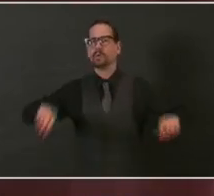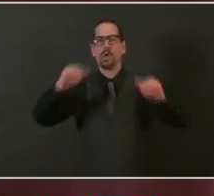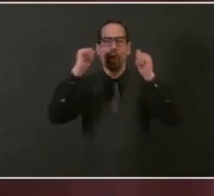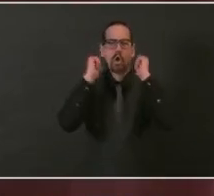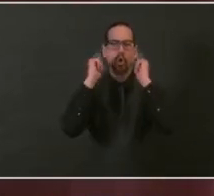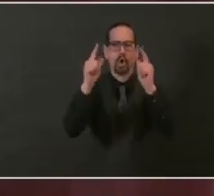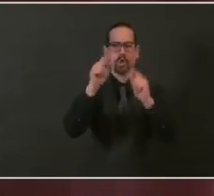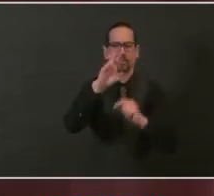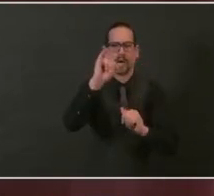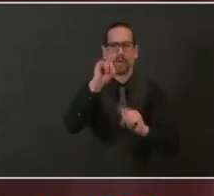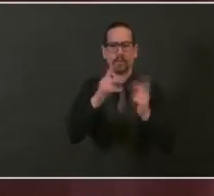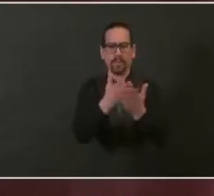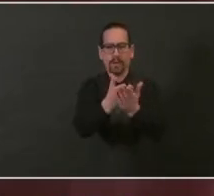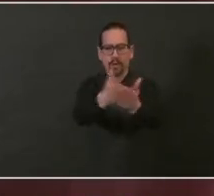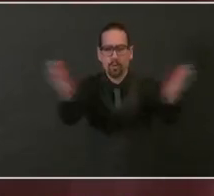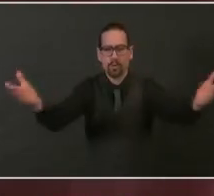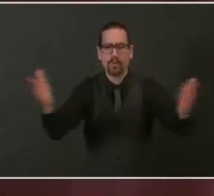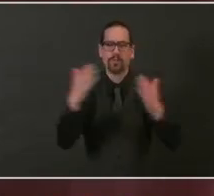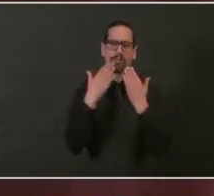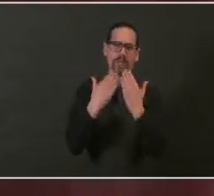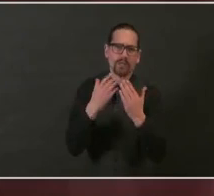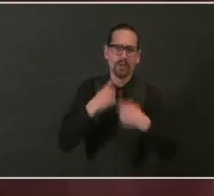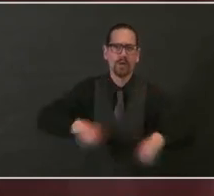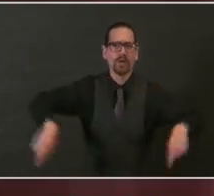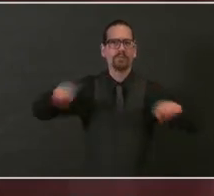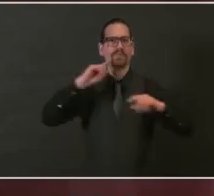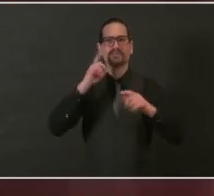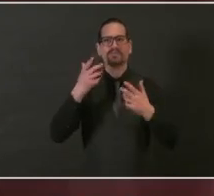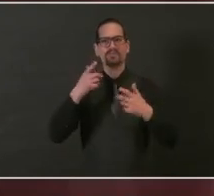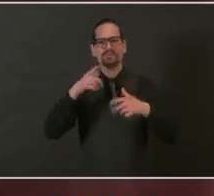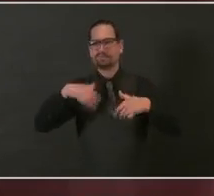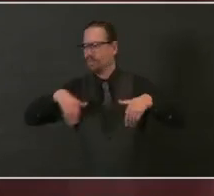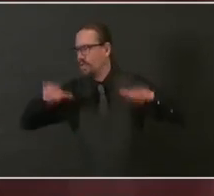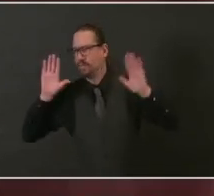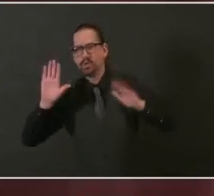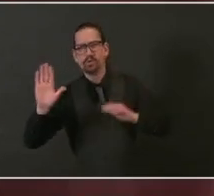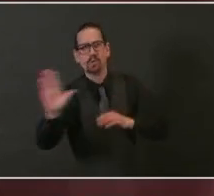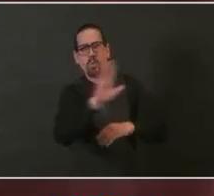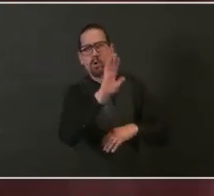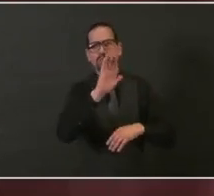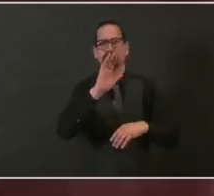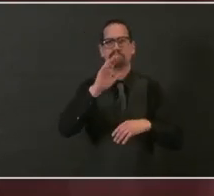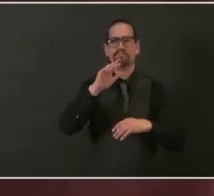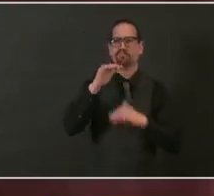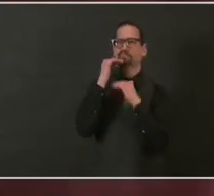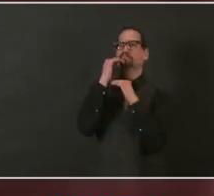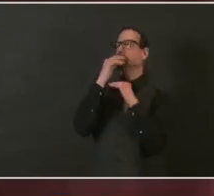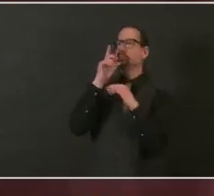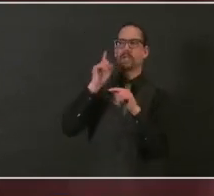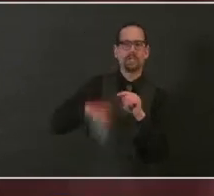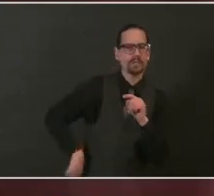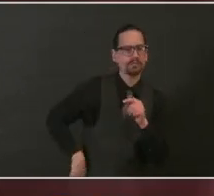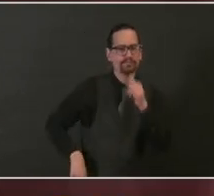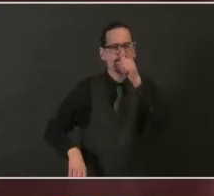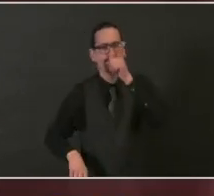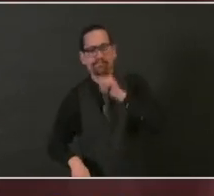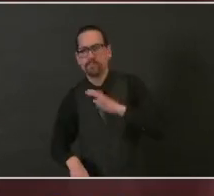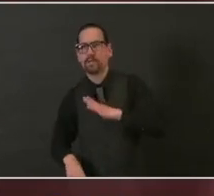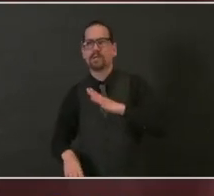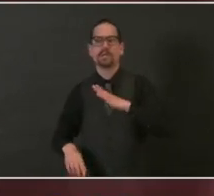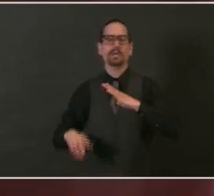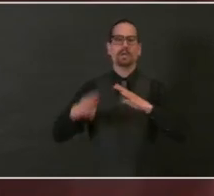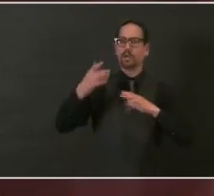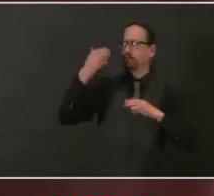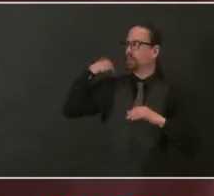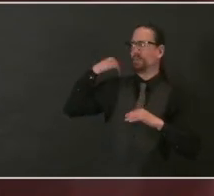time and time again to make sacrifices that we never envisioned asking people to make. This